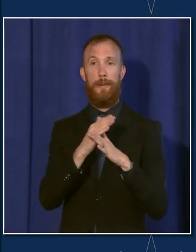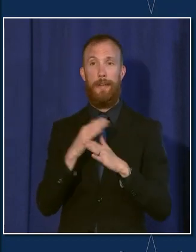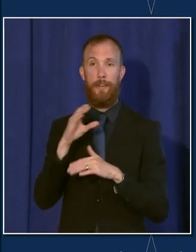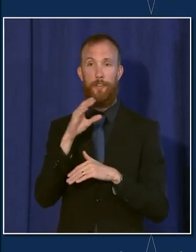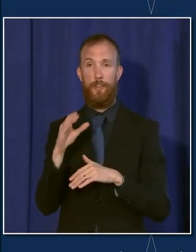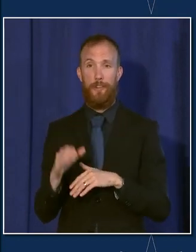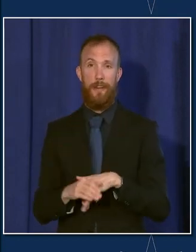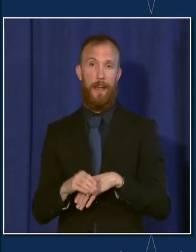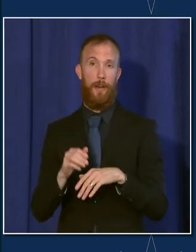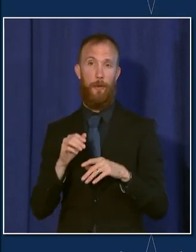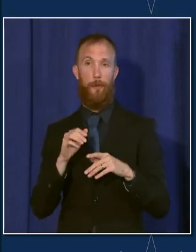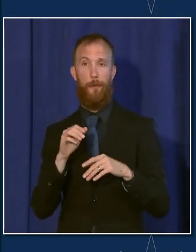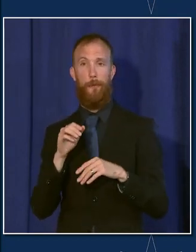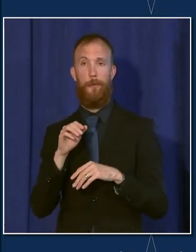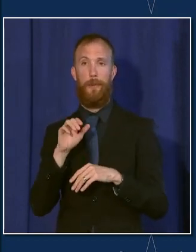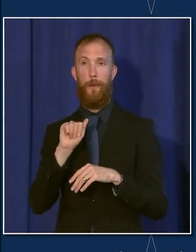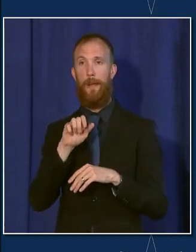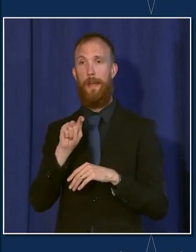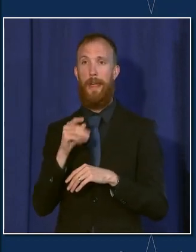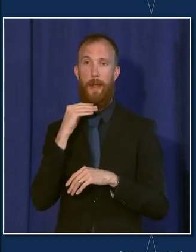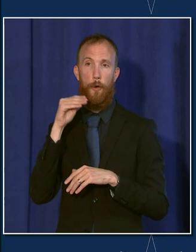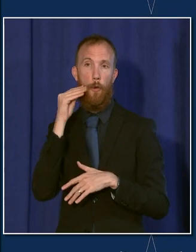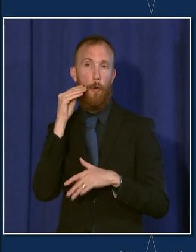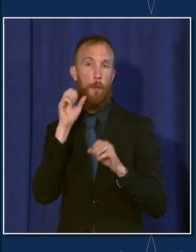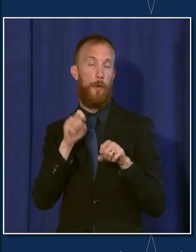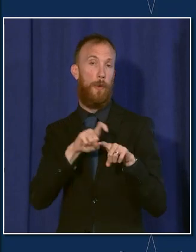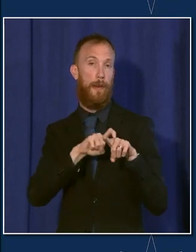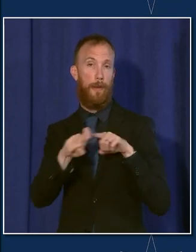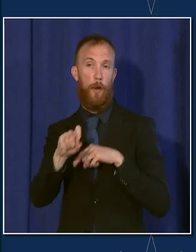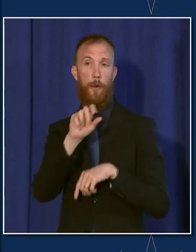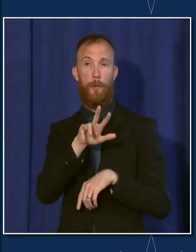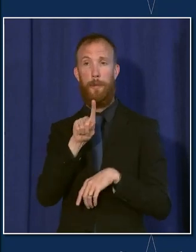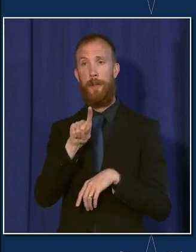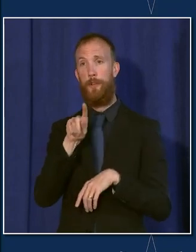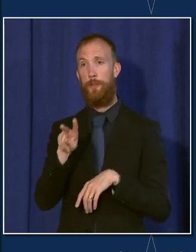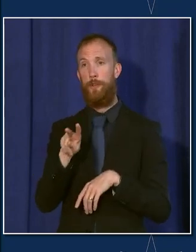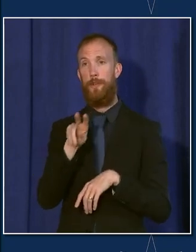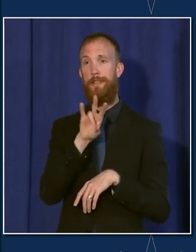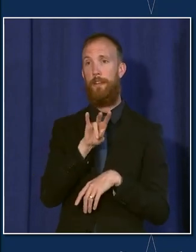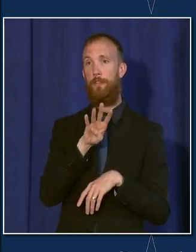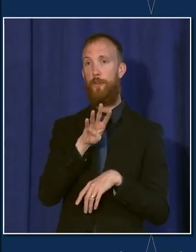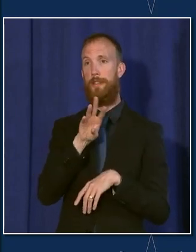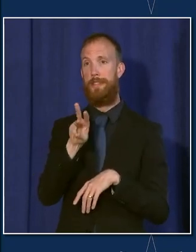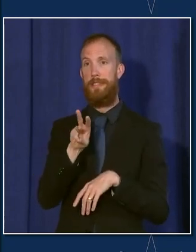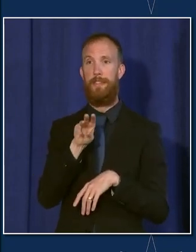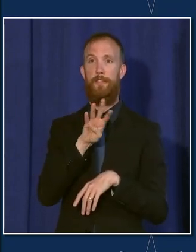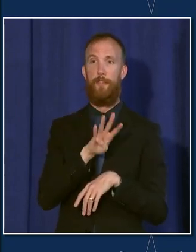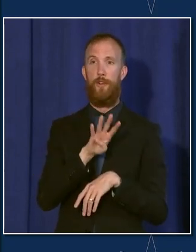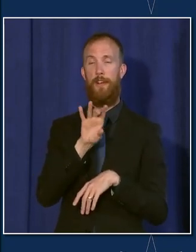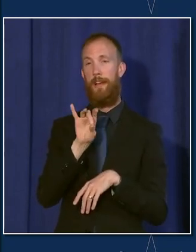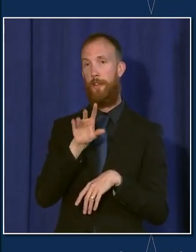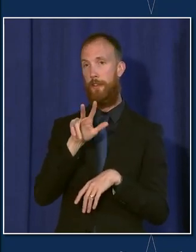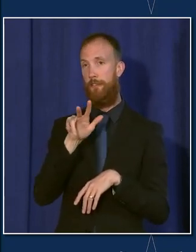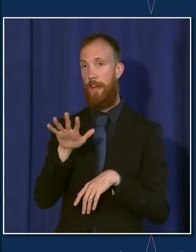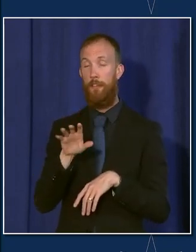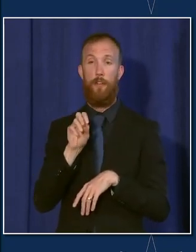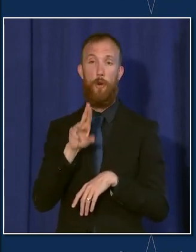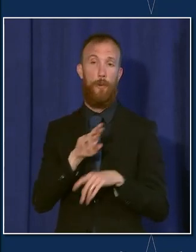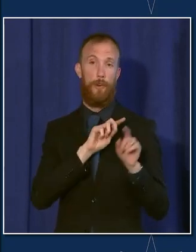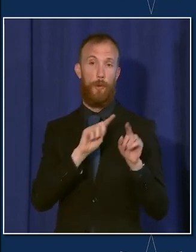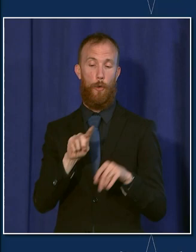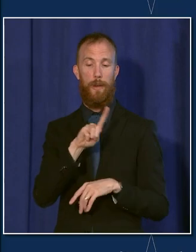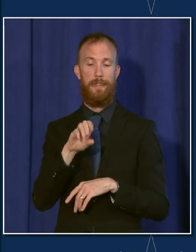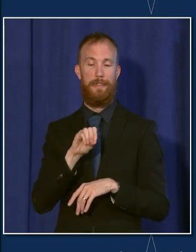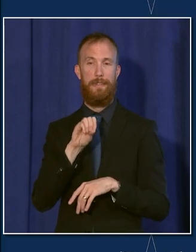312-746-4835. You can also continue to go to zocdoc.com slash vaccine. And with that,